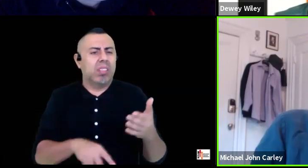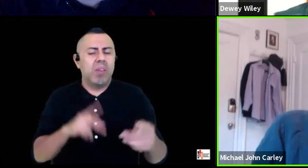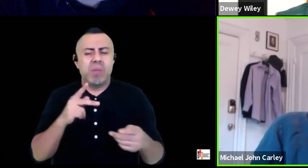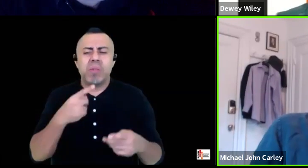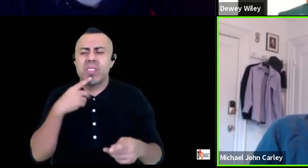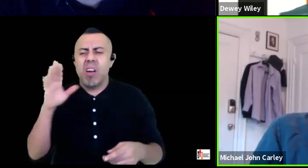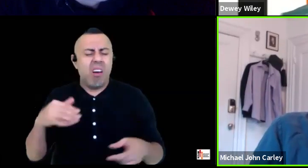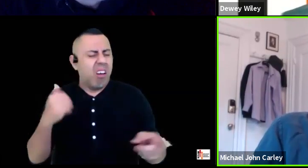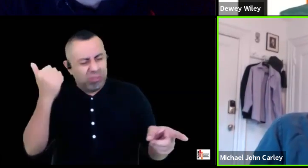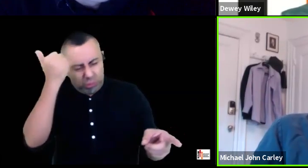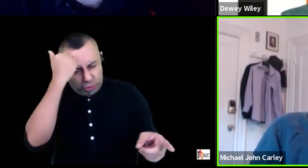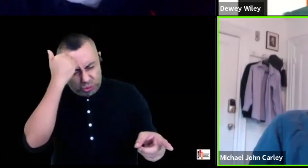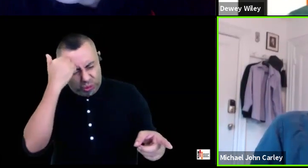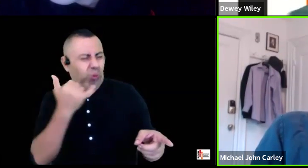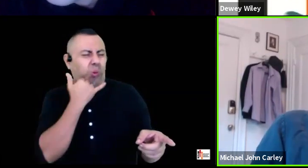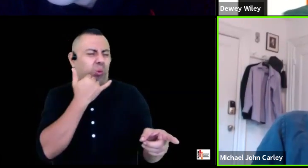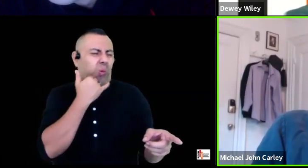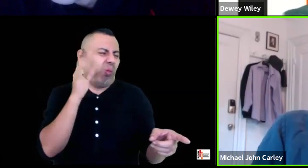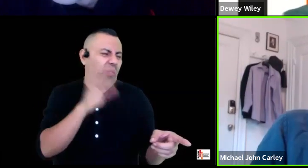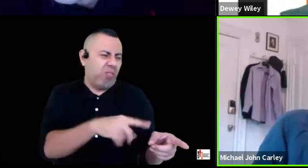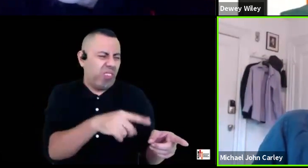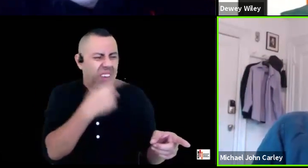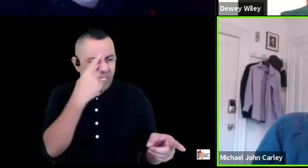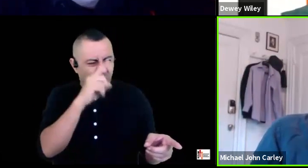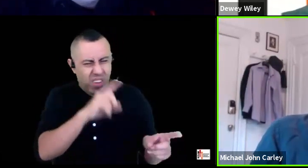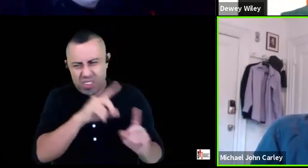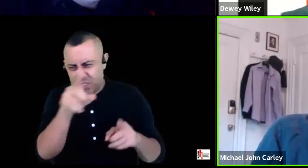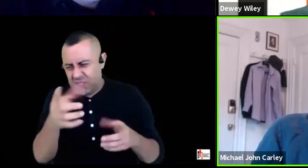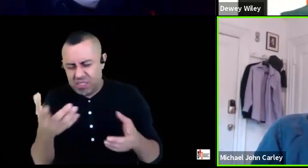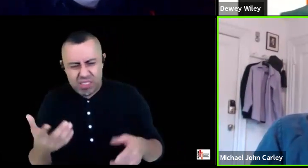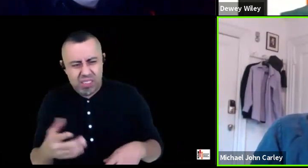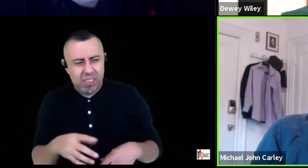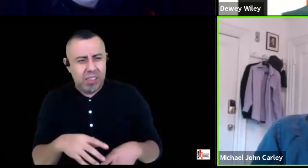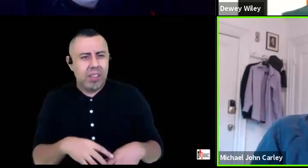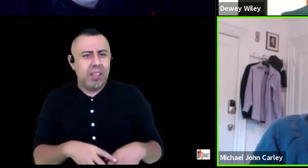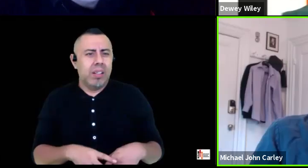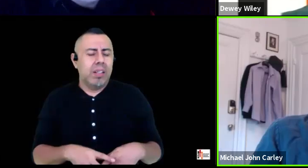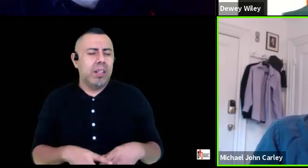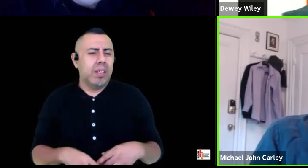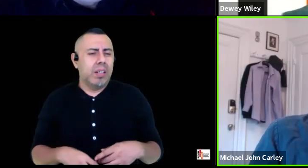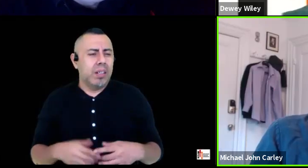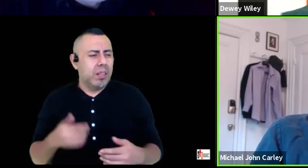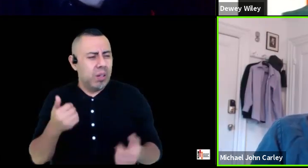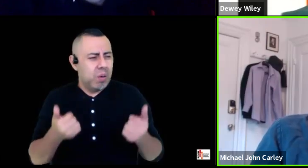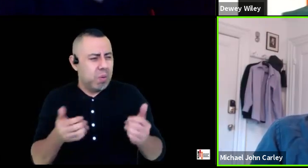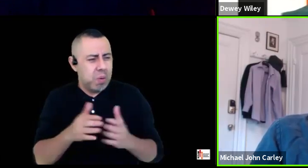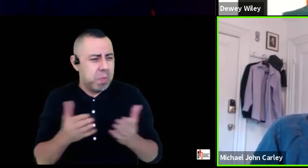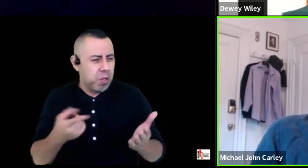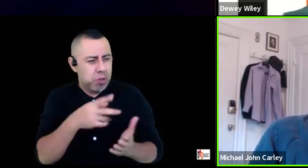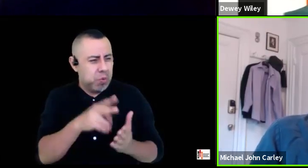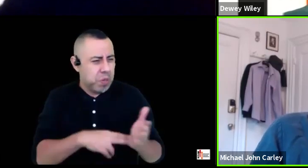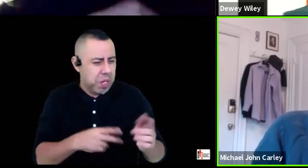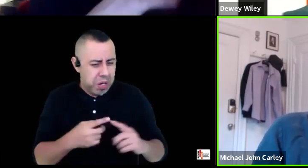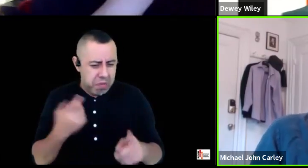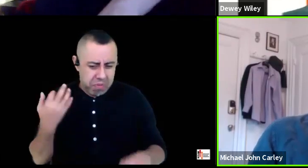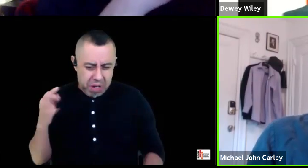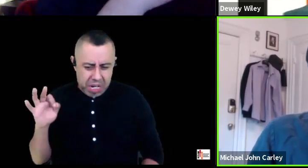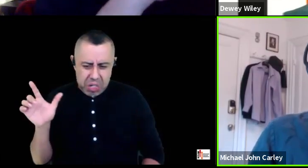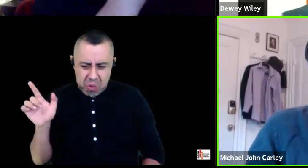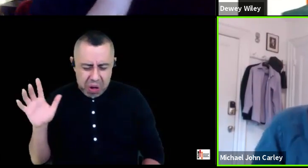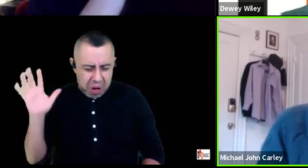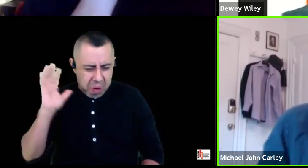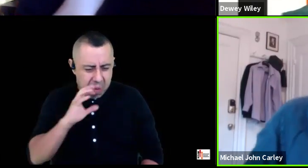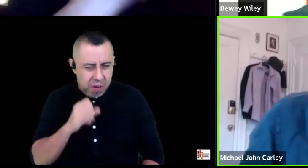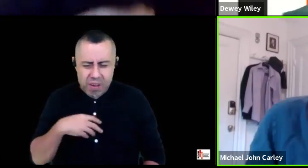so stupid you know it's just like you know what you know 1921 novel are you reading you know and all this sort of jazz and i was like wow man